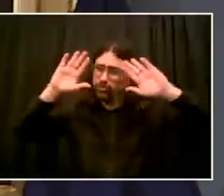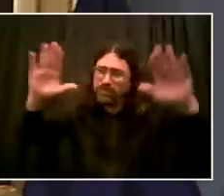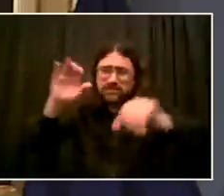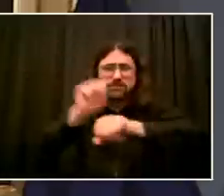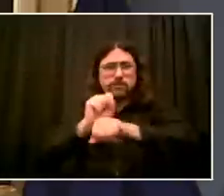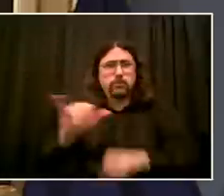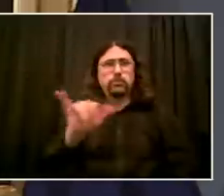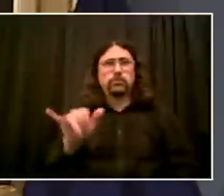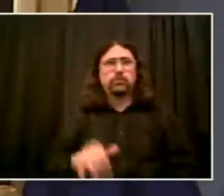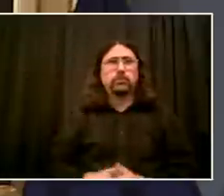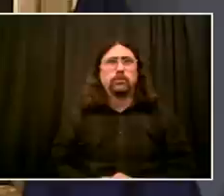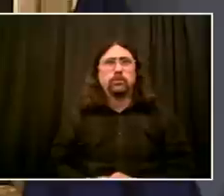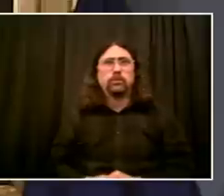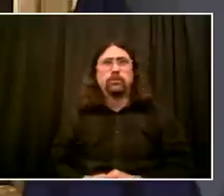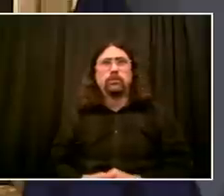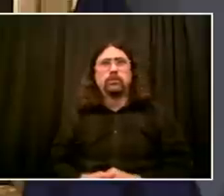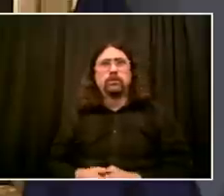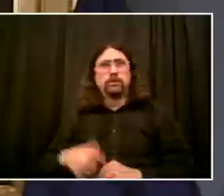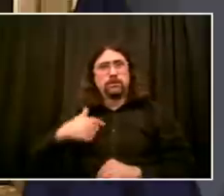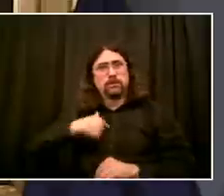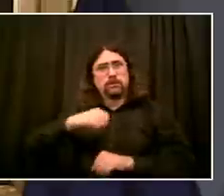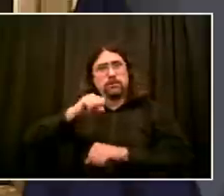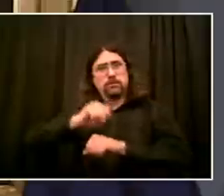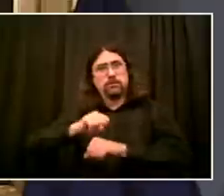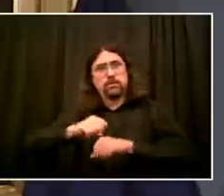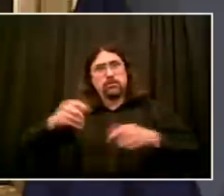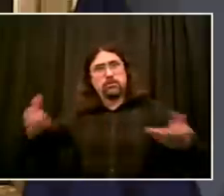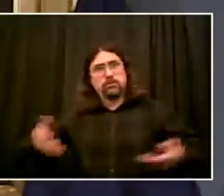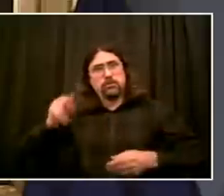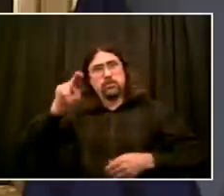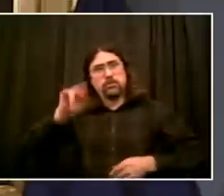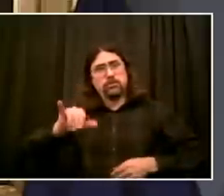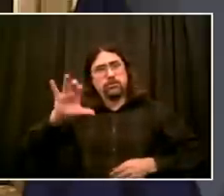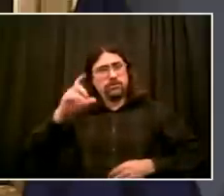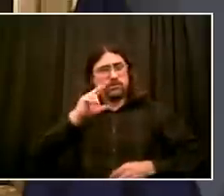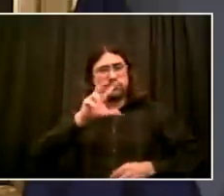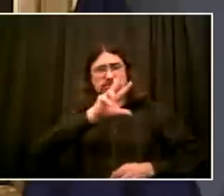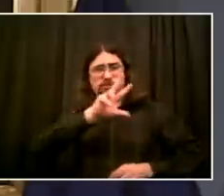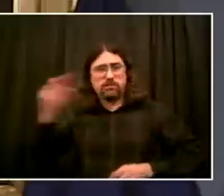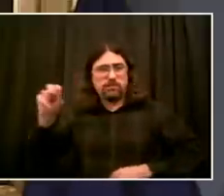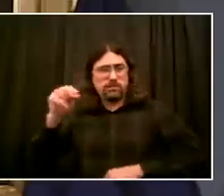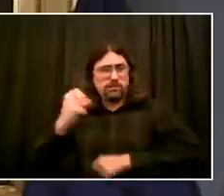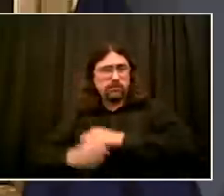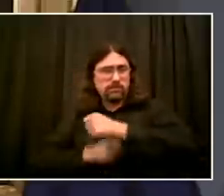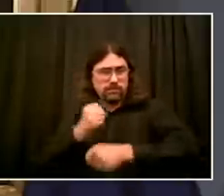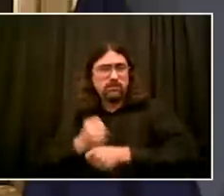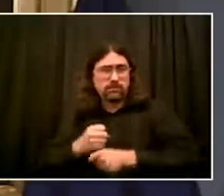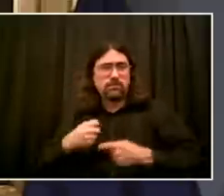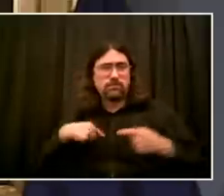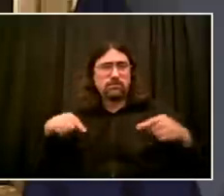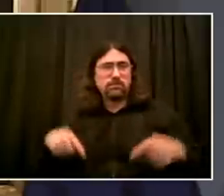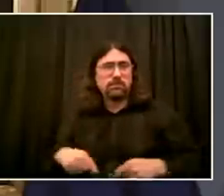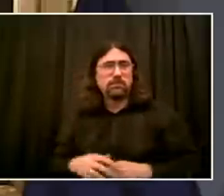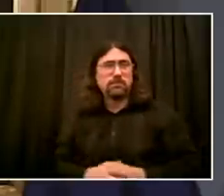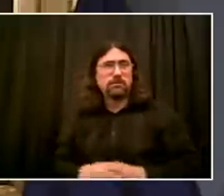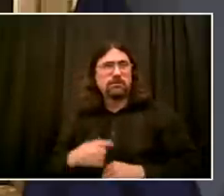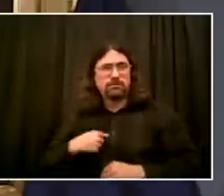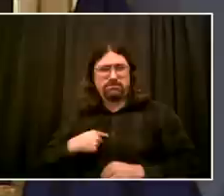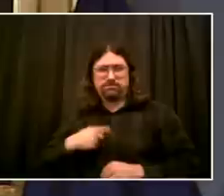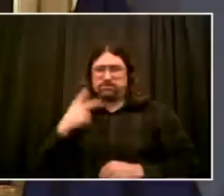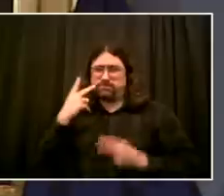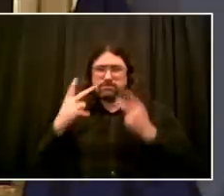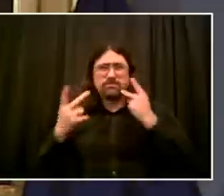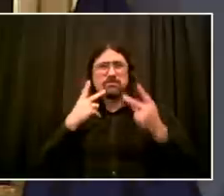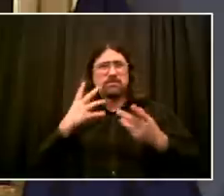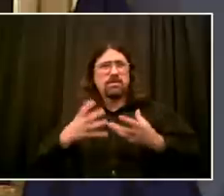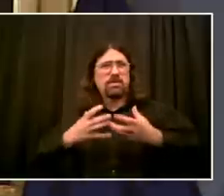I've seen a lot of good, far more good than bad. I've worked a lot of protests, good and bad. The ones I remember, the ones